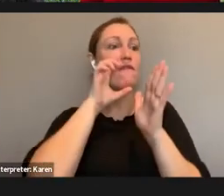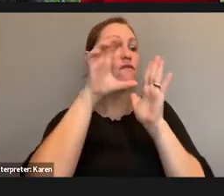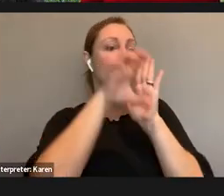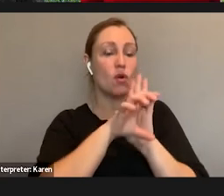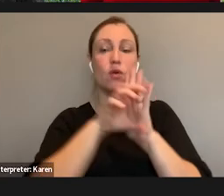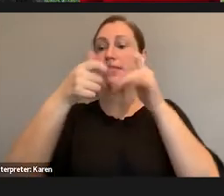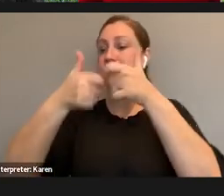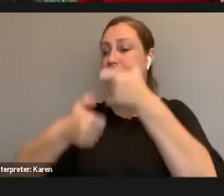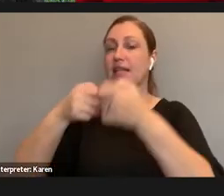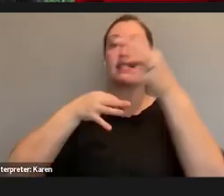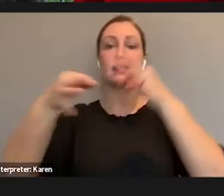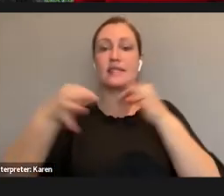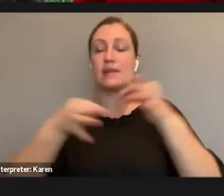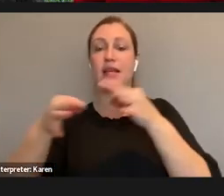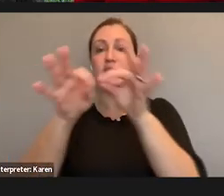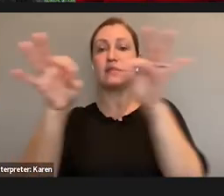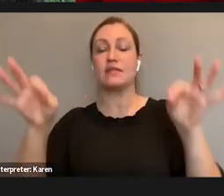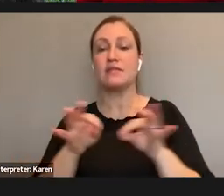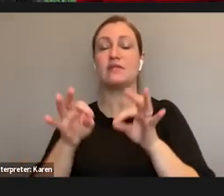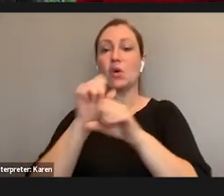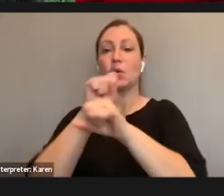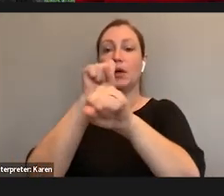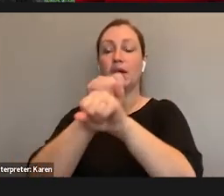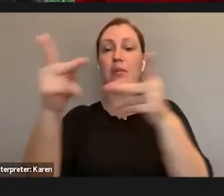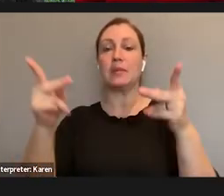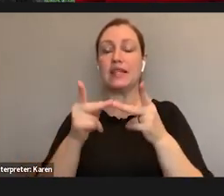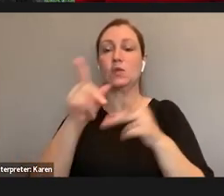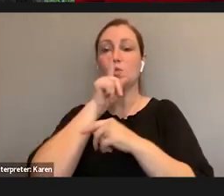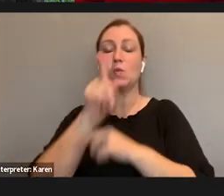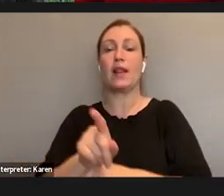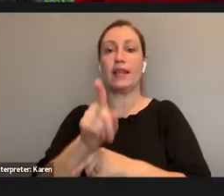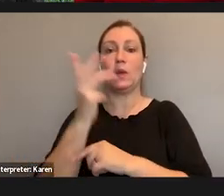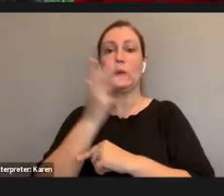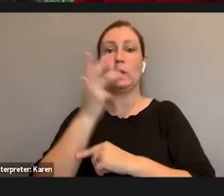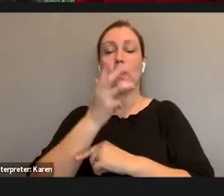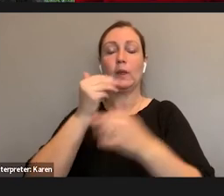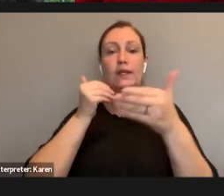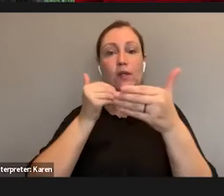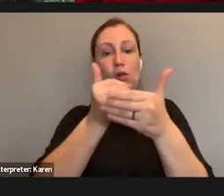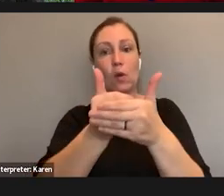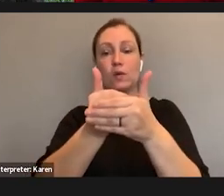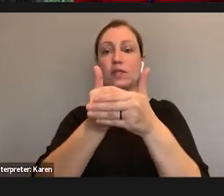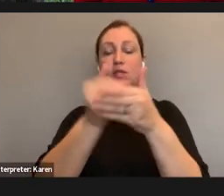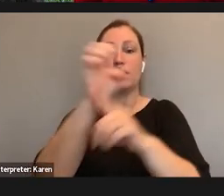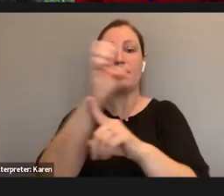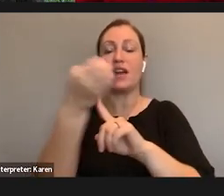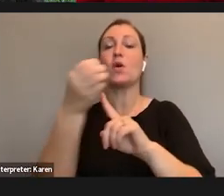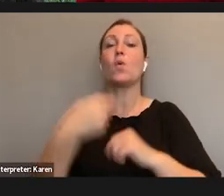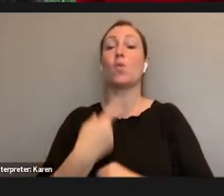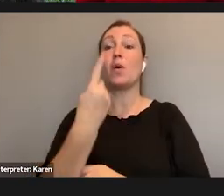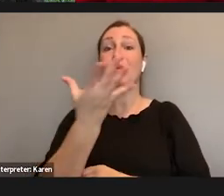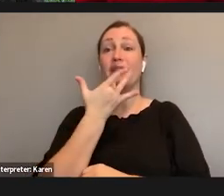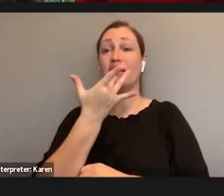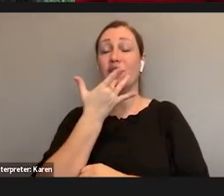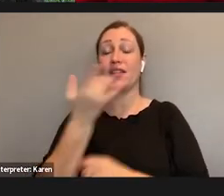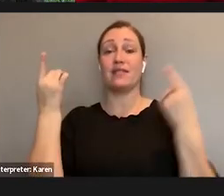to really advanced, really cutting edge approaches. One of my favorite that's come out in the last few years